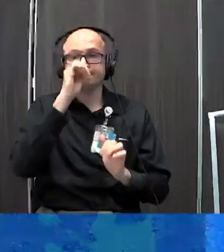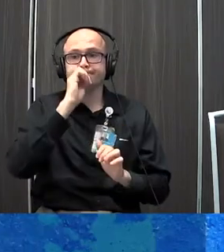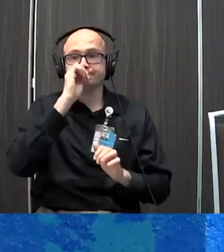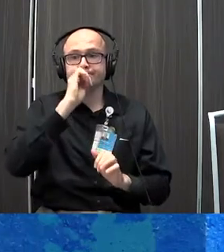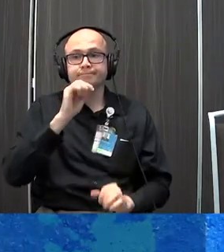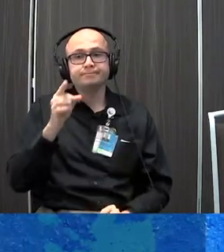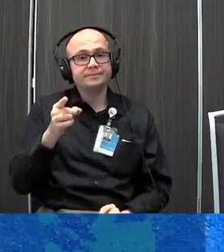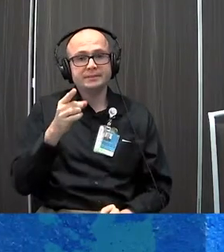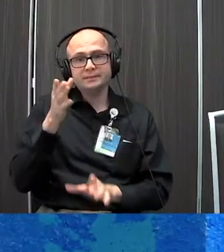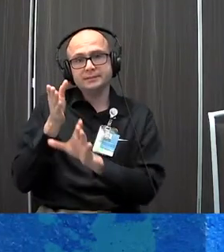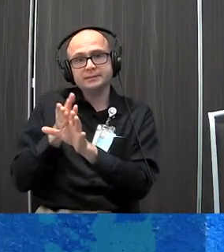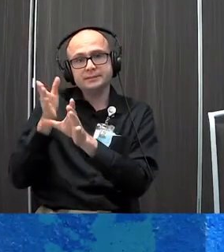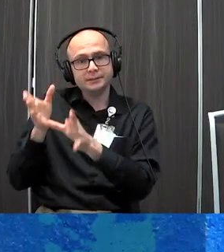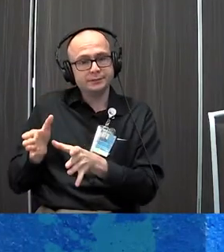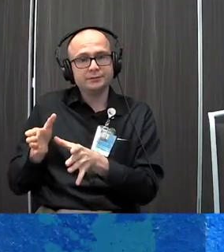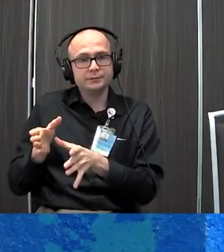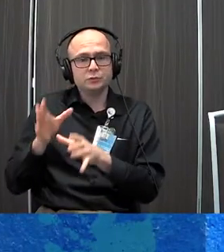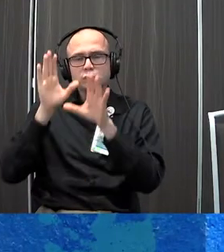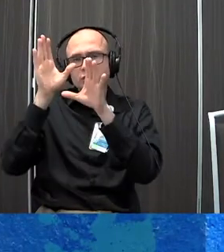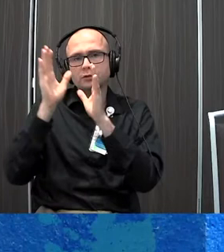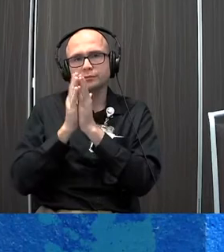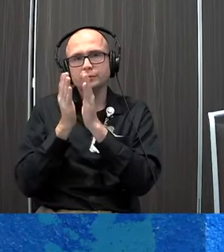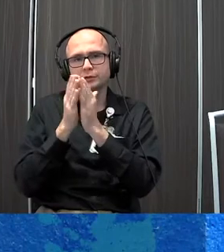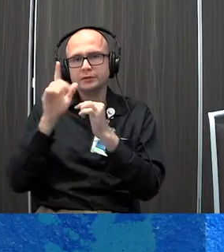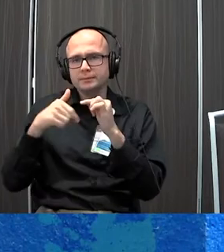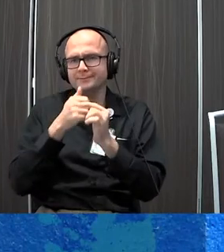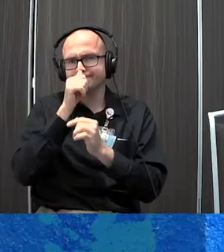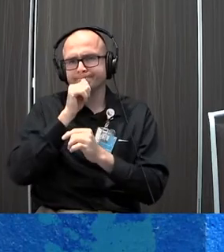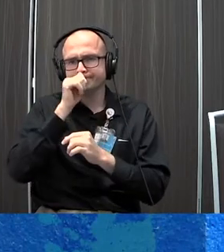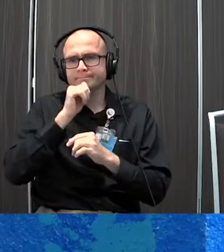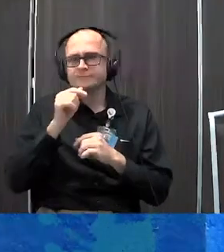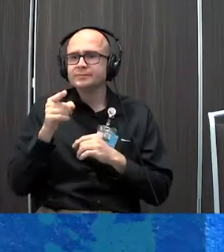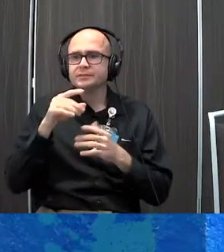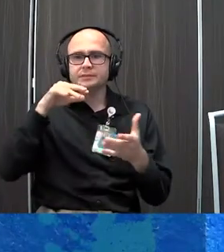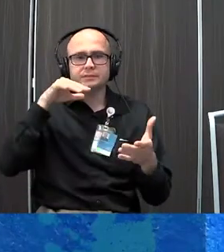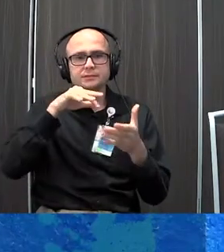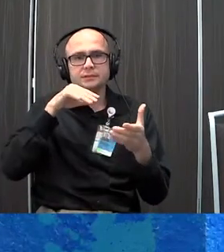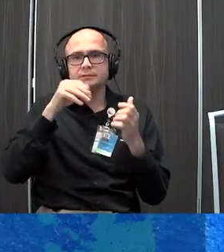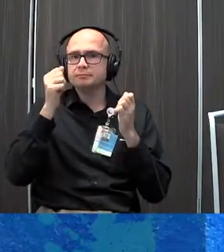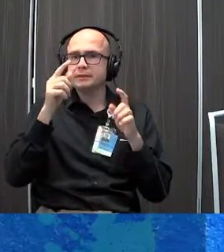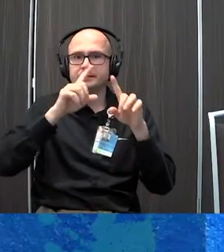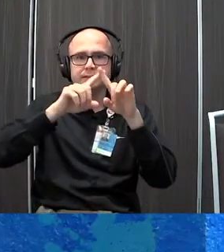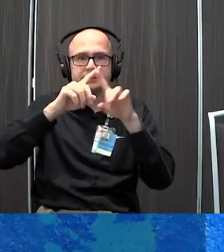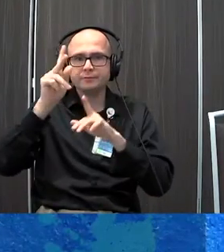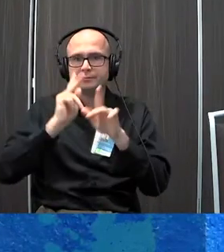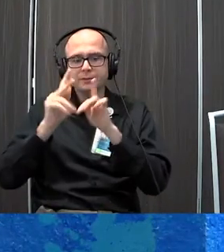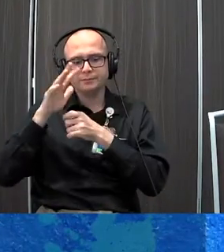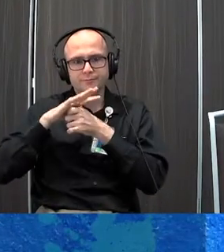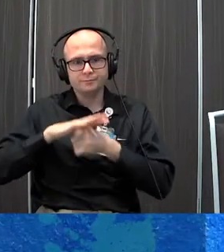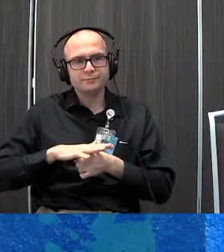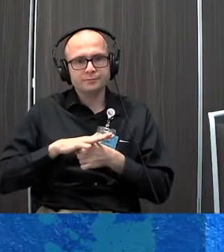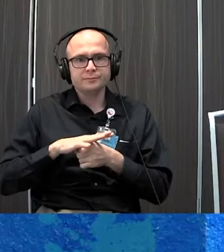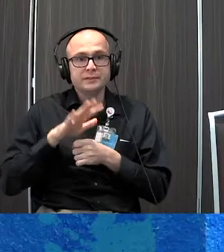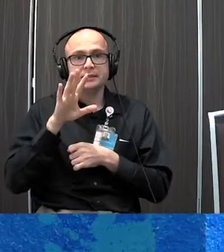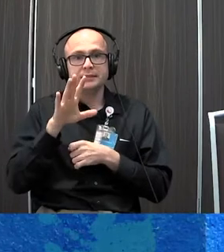Southwick is a psychiatrist who's written a wonderful book about kind of resilience. He studied lots and lots of different people under different stress. And